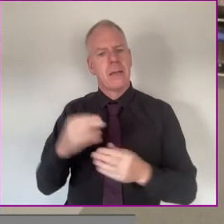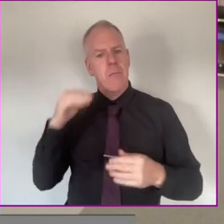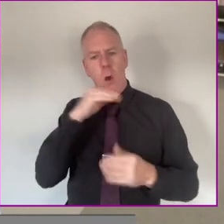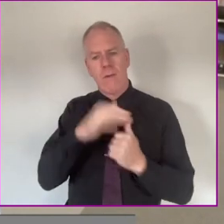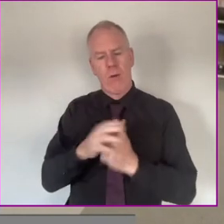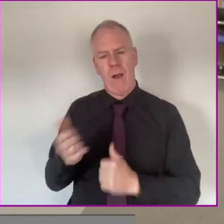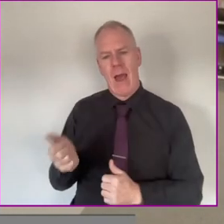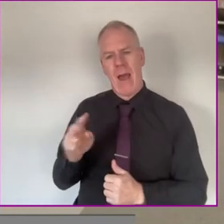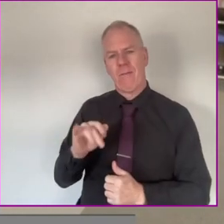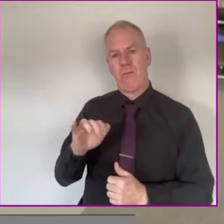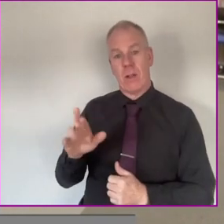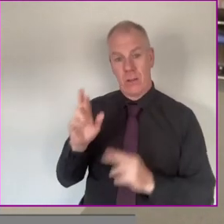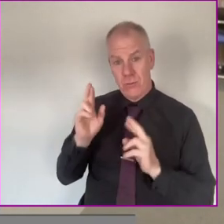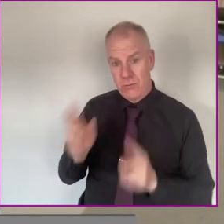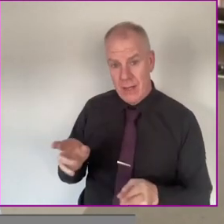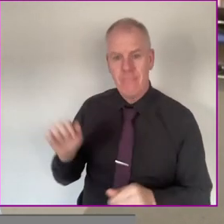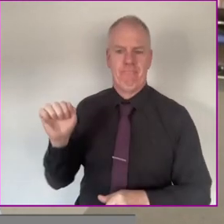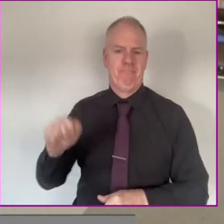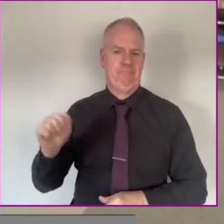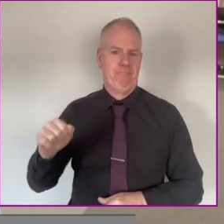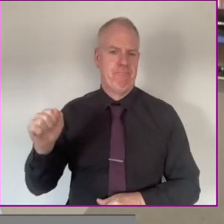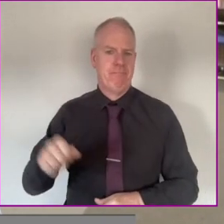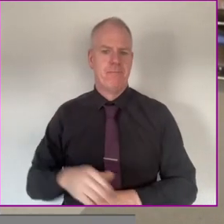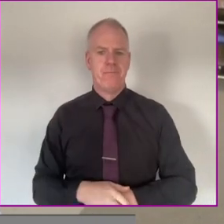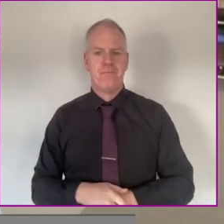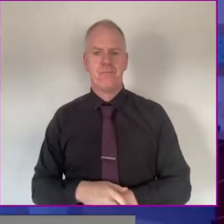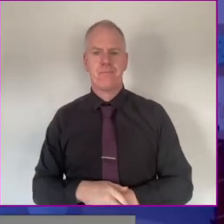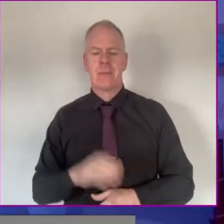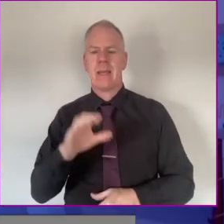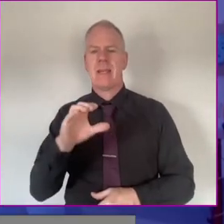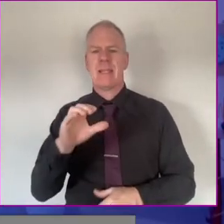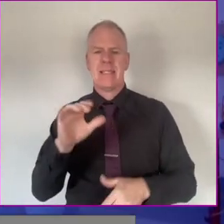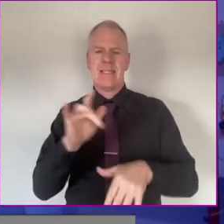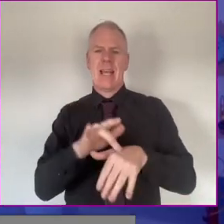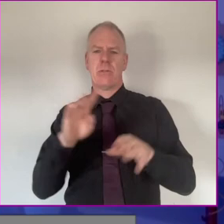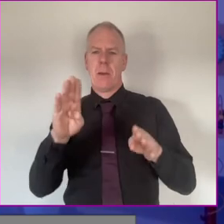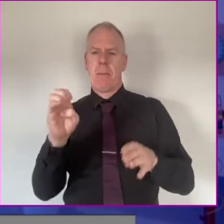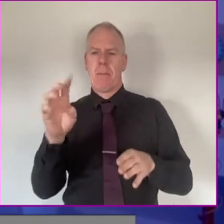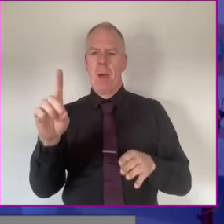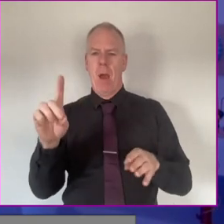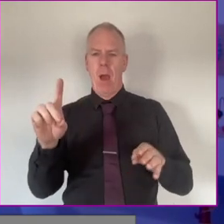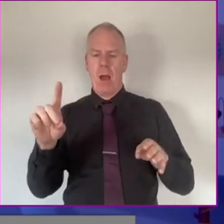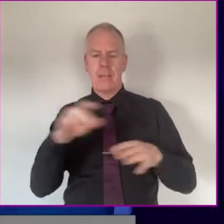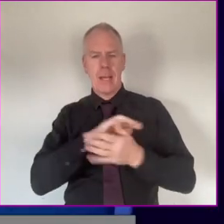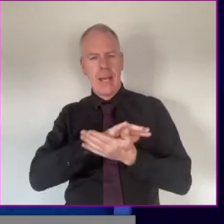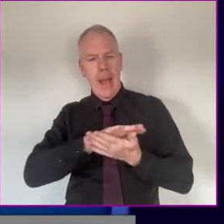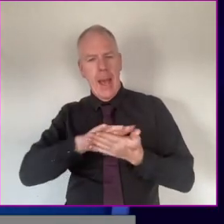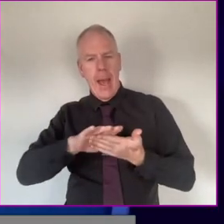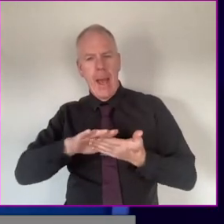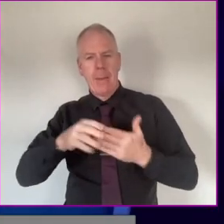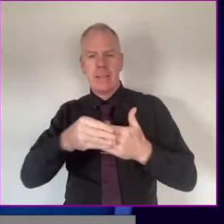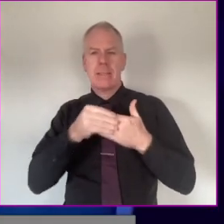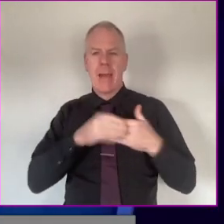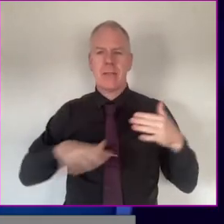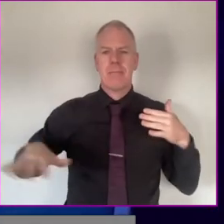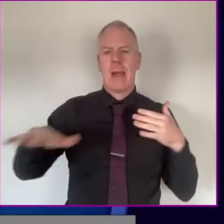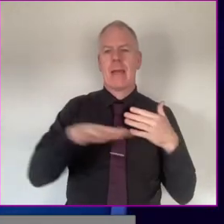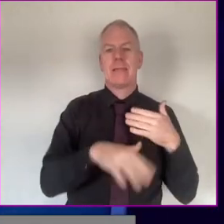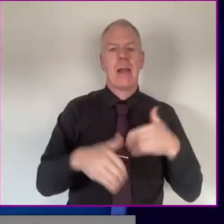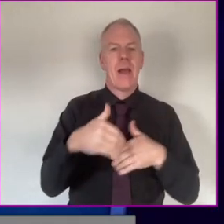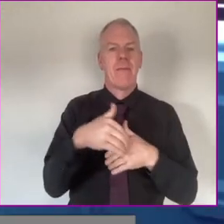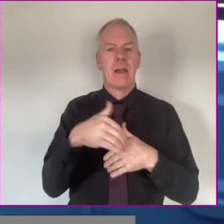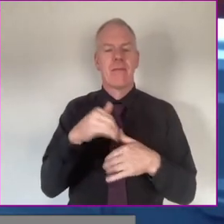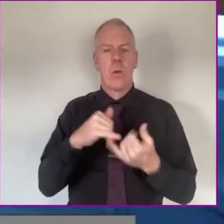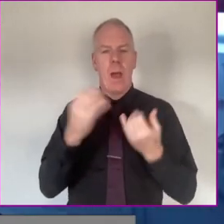that's really important for Avril, it? Yeah. Yeah. The Sensory Pod is a state-of-the-art, calming, safe space,